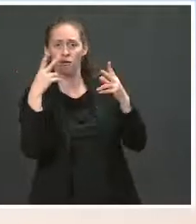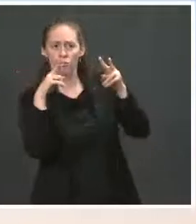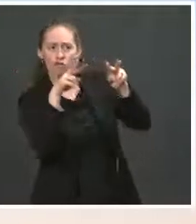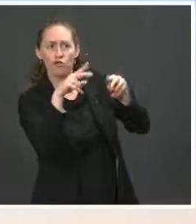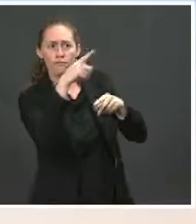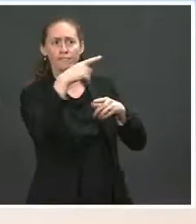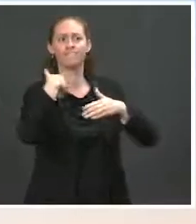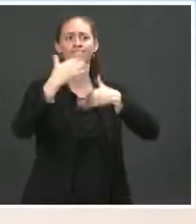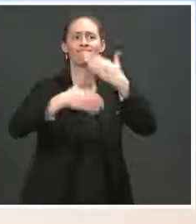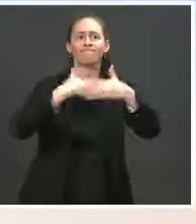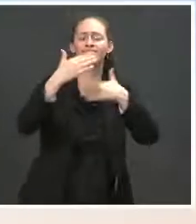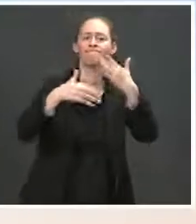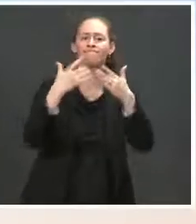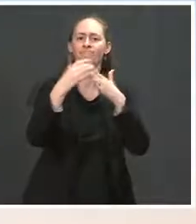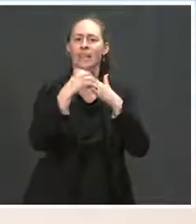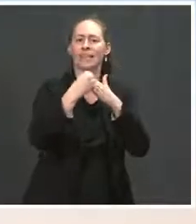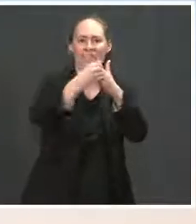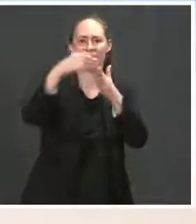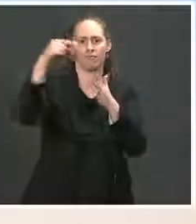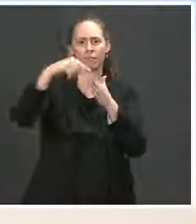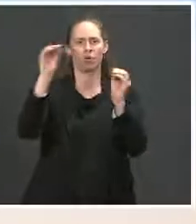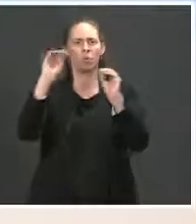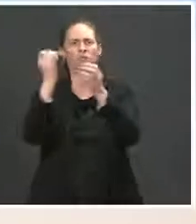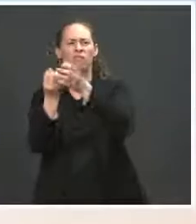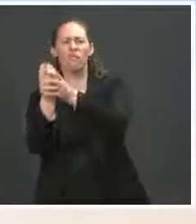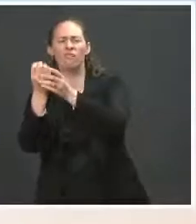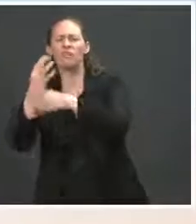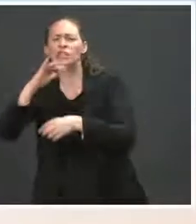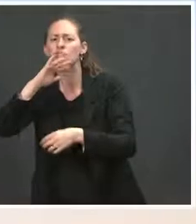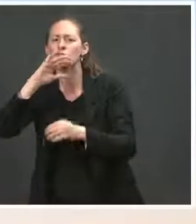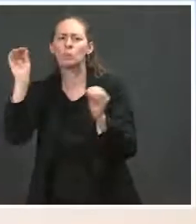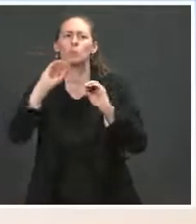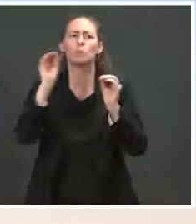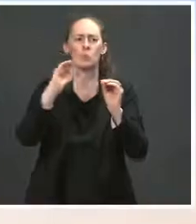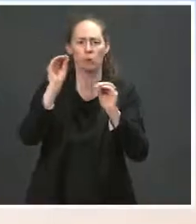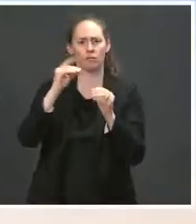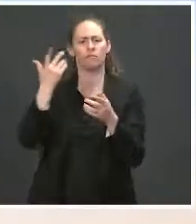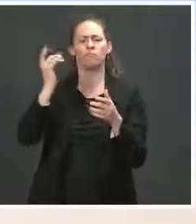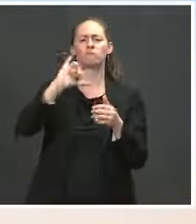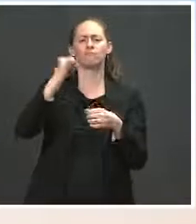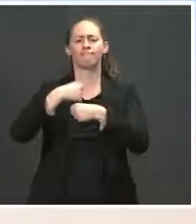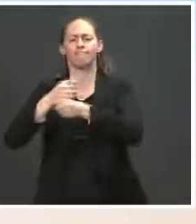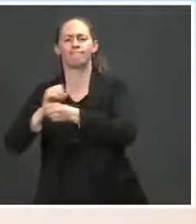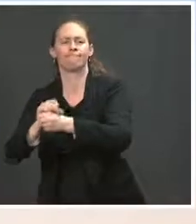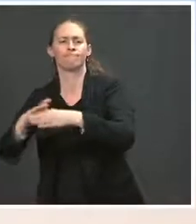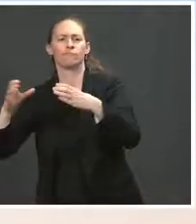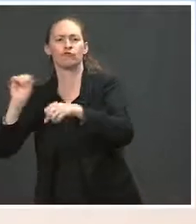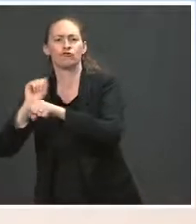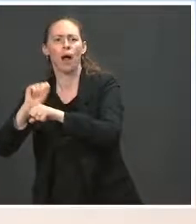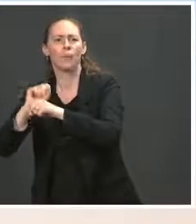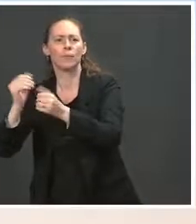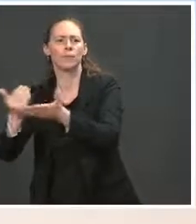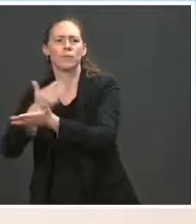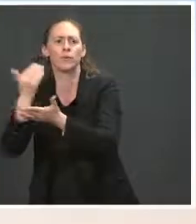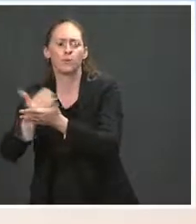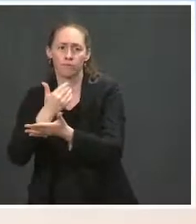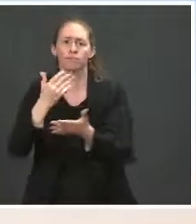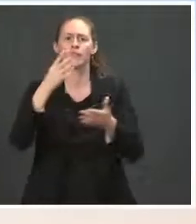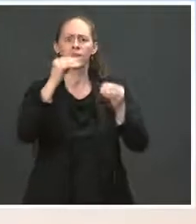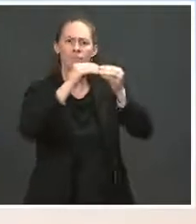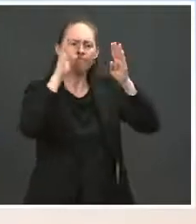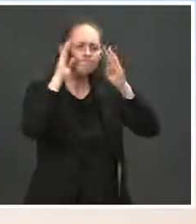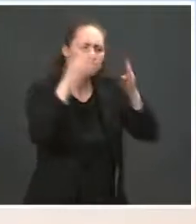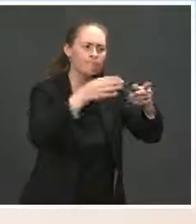create good paying jobs and benefit underserved communities. We have taken steps in just the past few weeks to